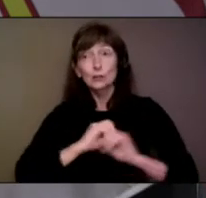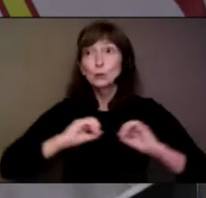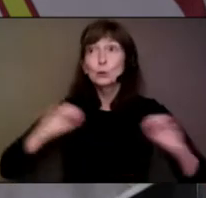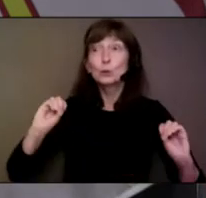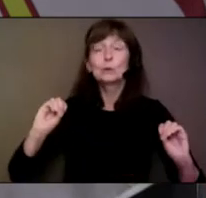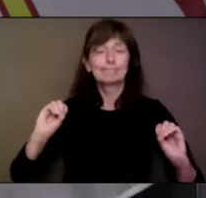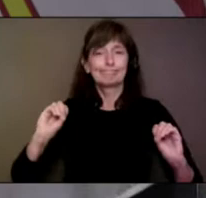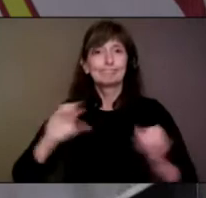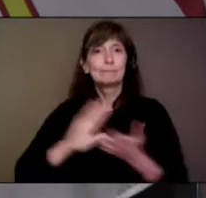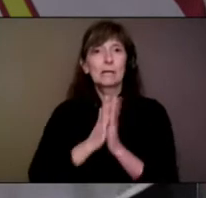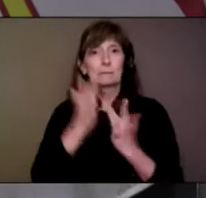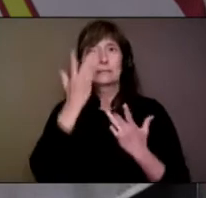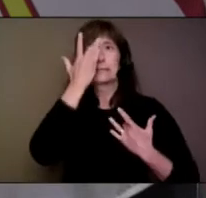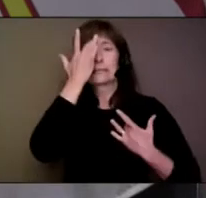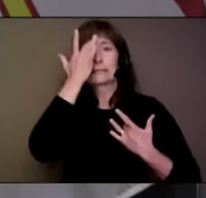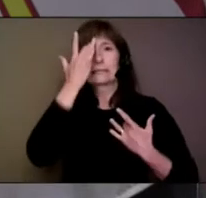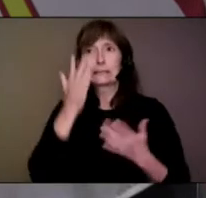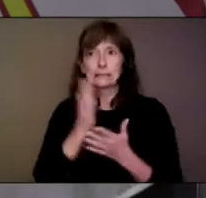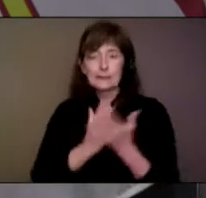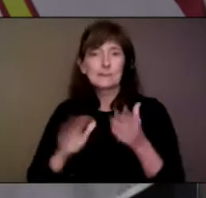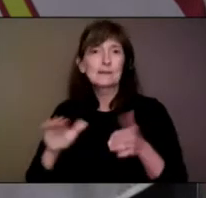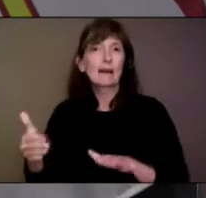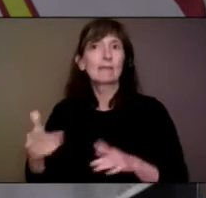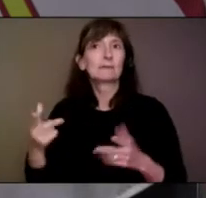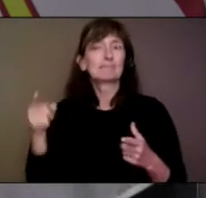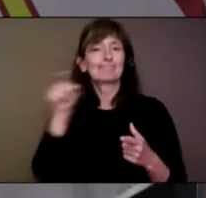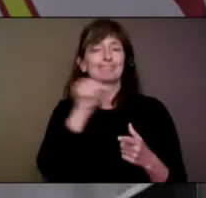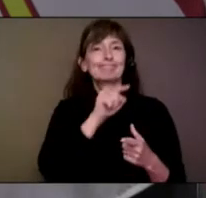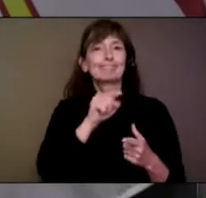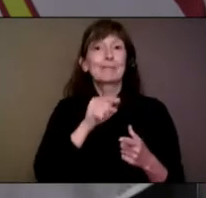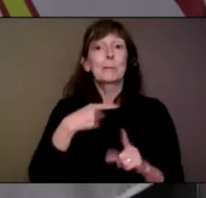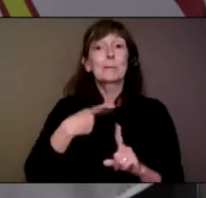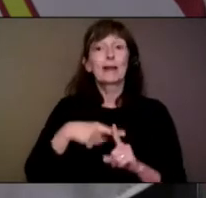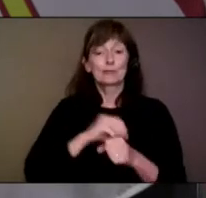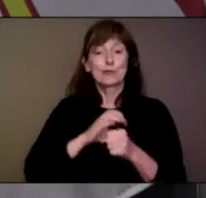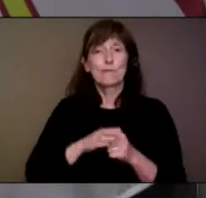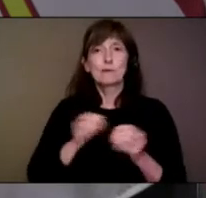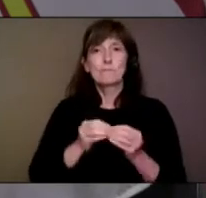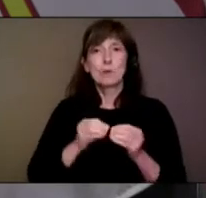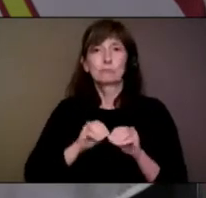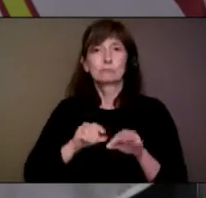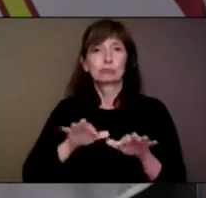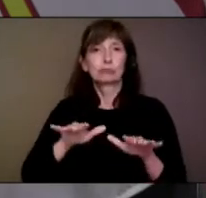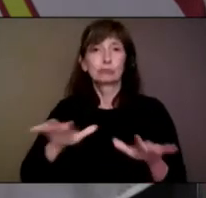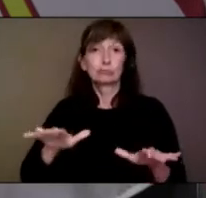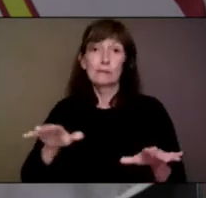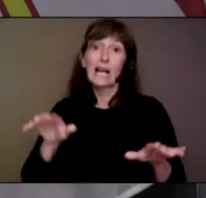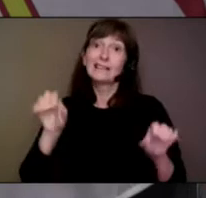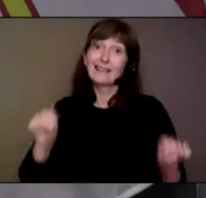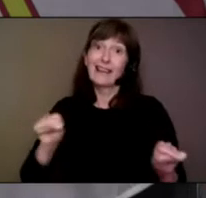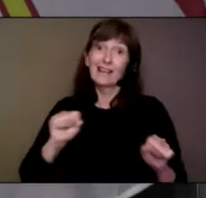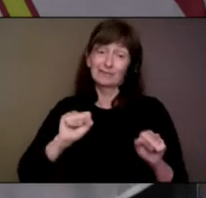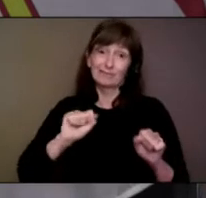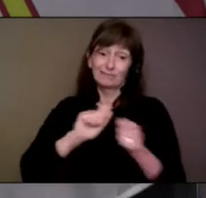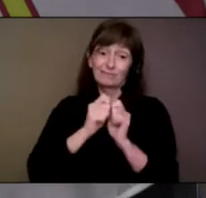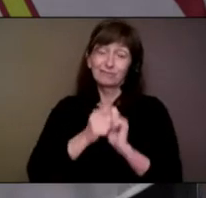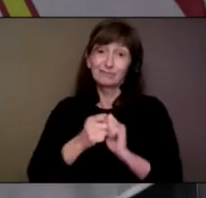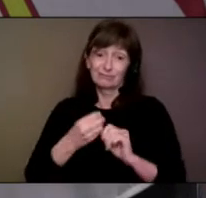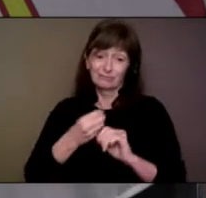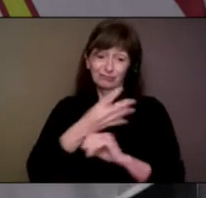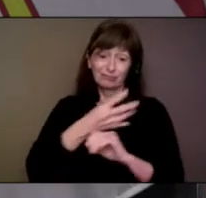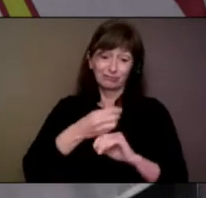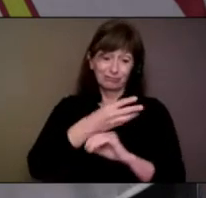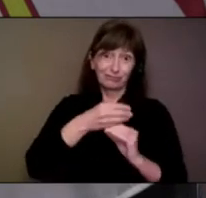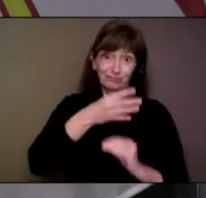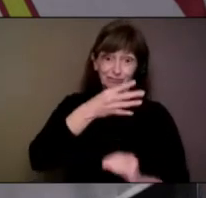give the virus opportunity to spread and potentially evolve into a more severe or transmissible variant. If you are eligible